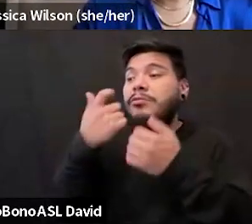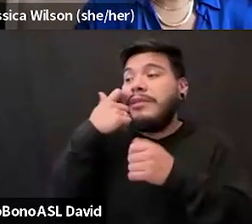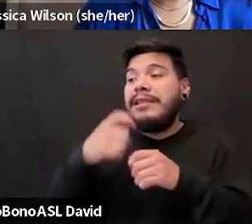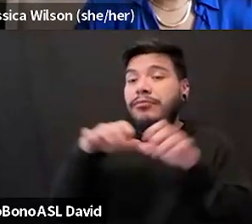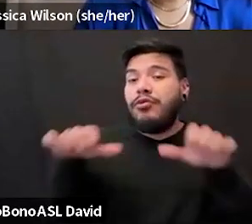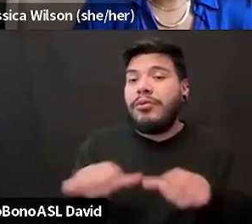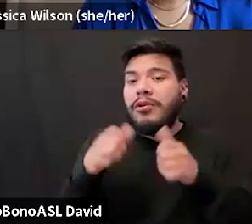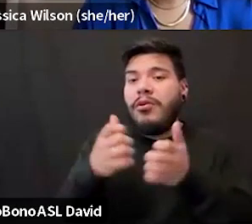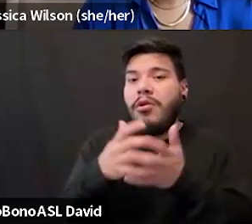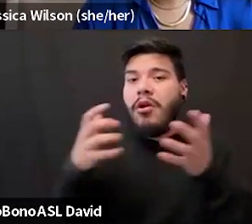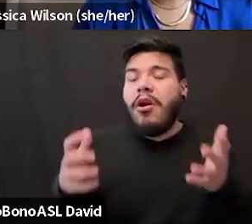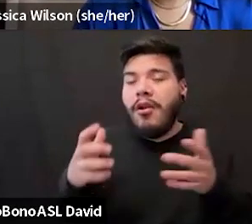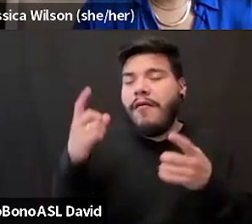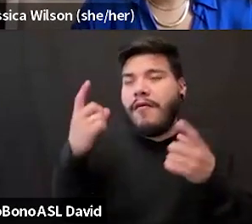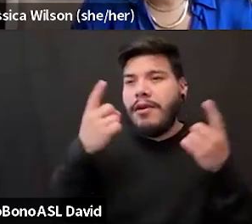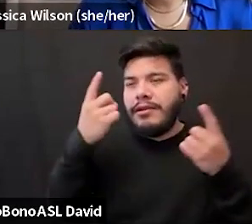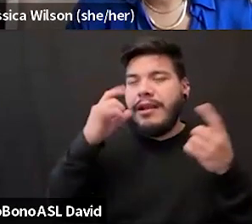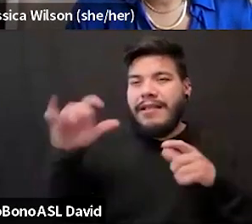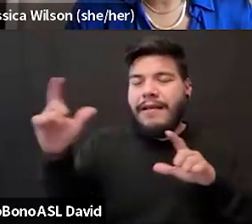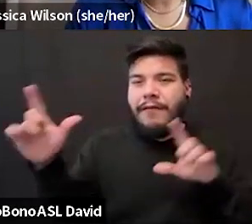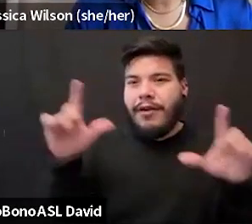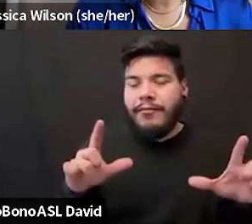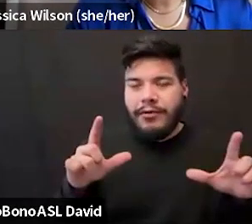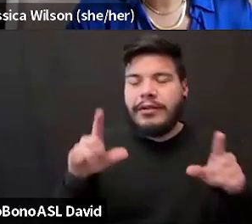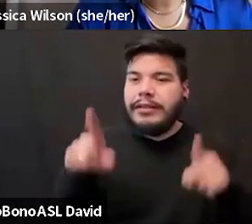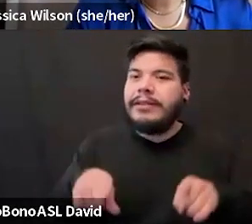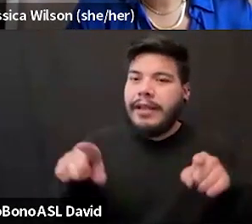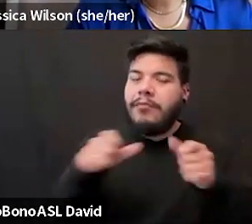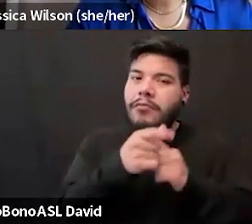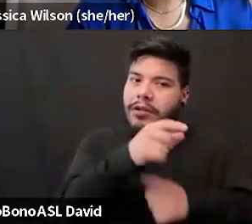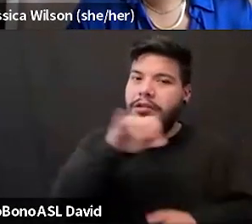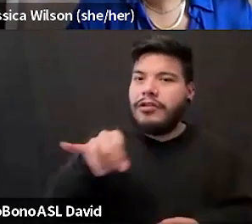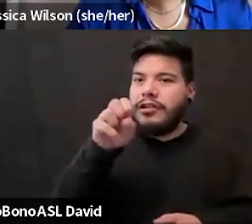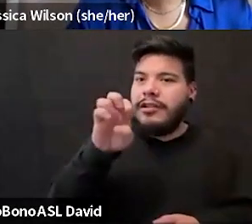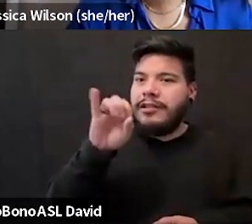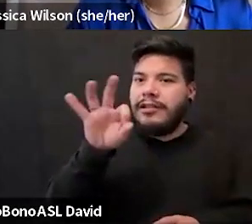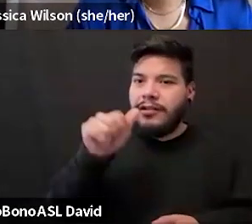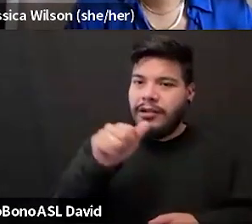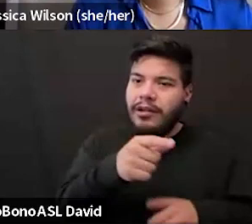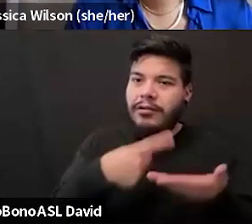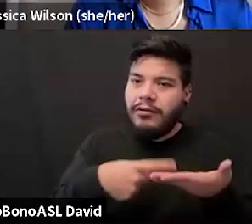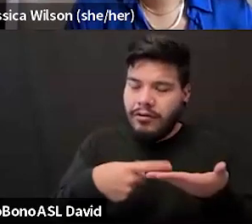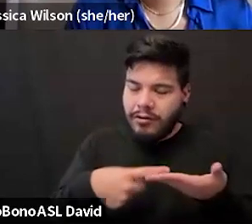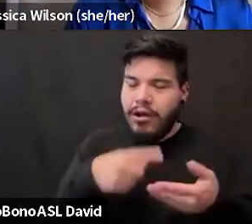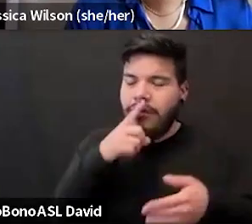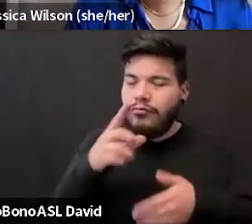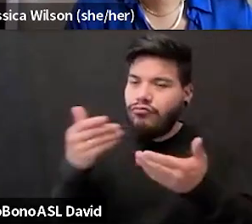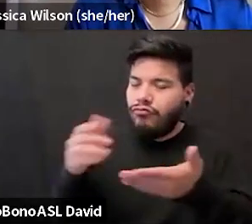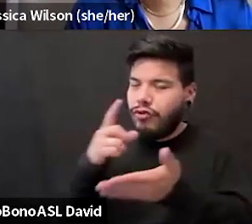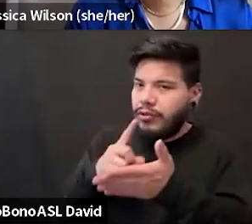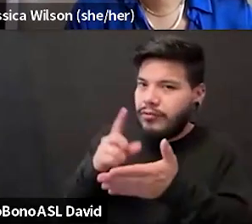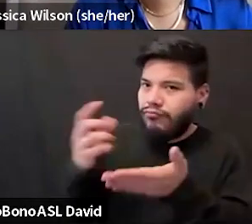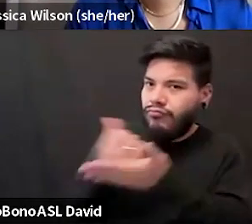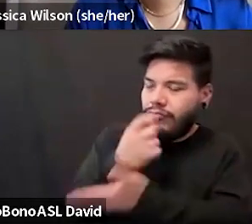of, uh, rethinking that framework along some of the same lines as what Jessica just talked about. So I encourage you to check out ASDA and their work and learn